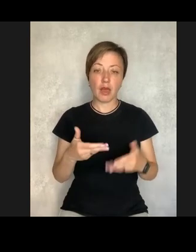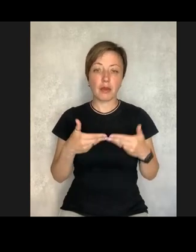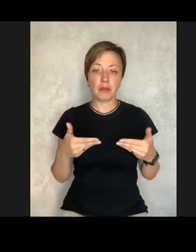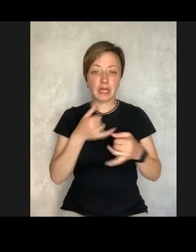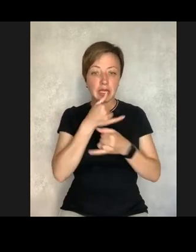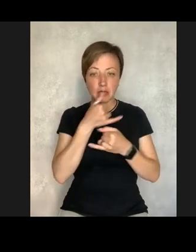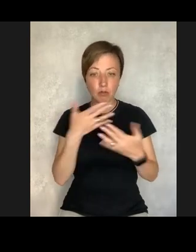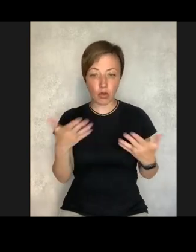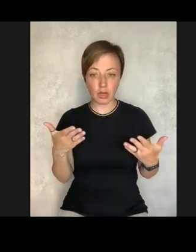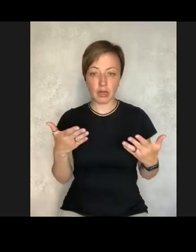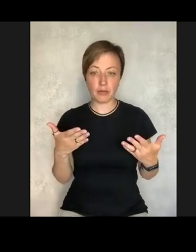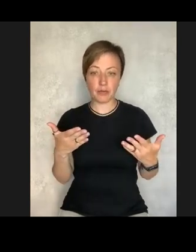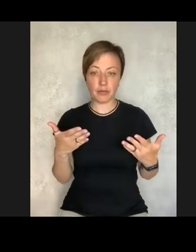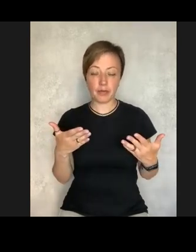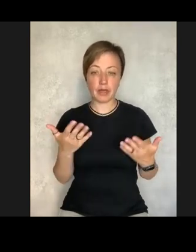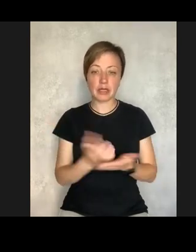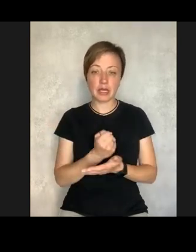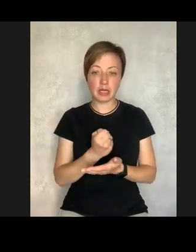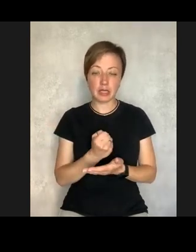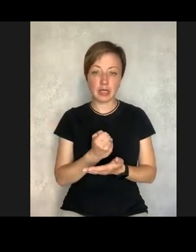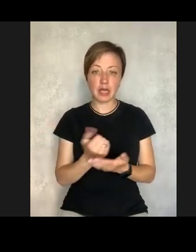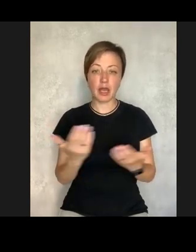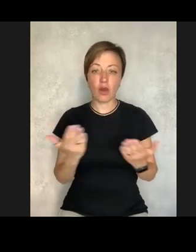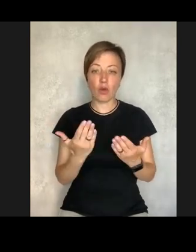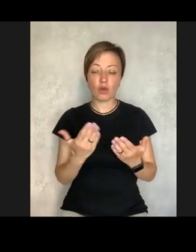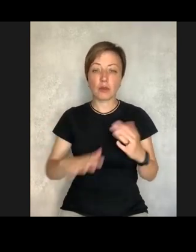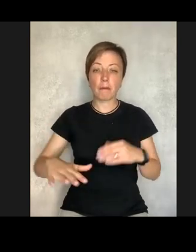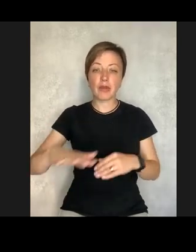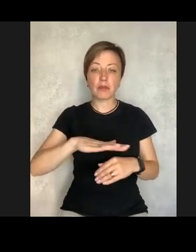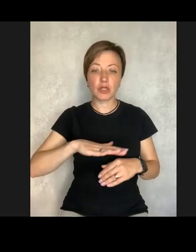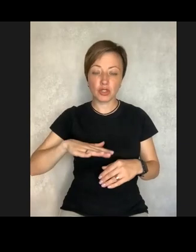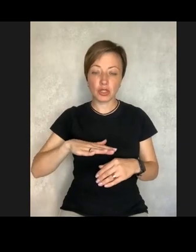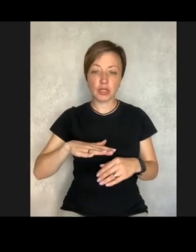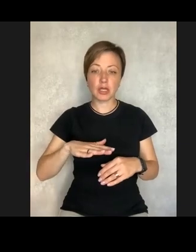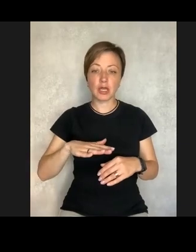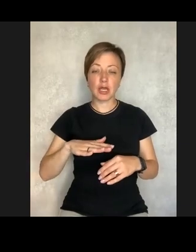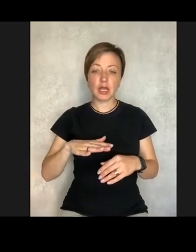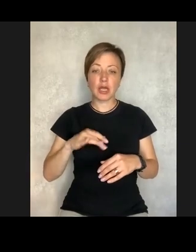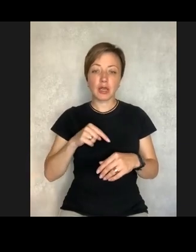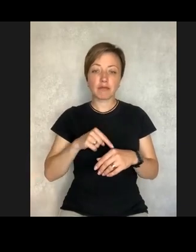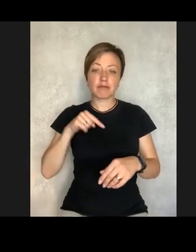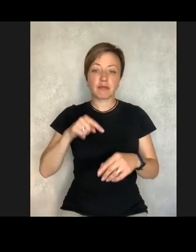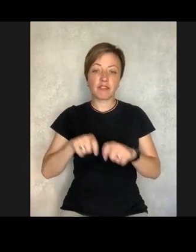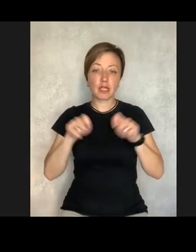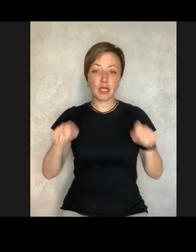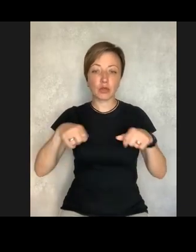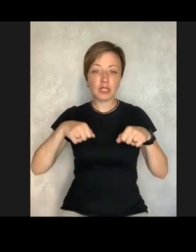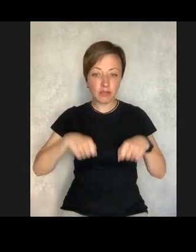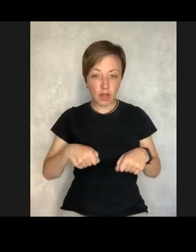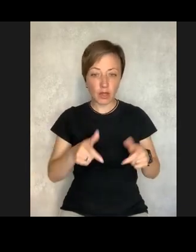to approach, so we failed to find the premises, the facilities,